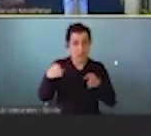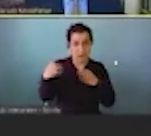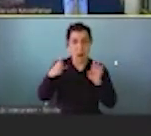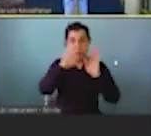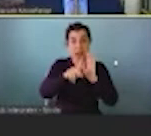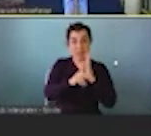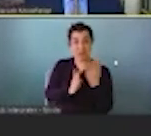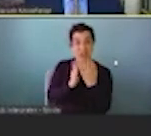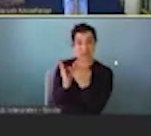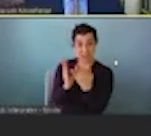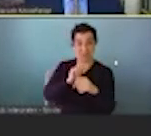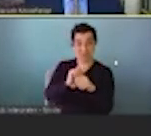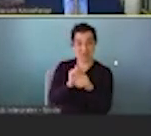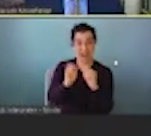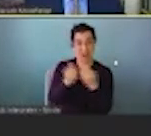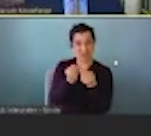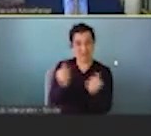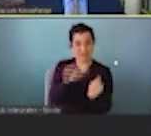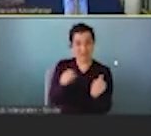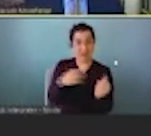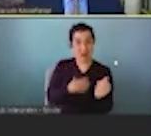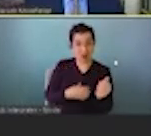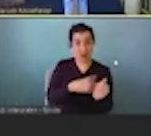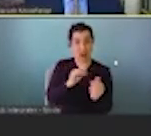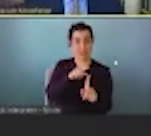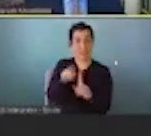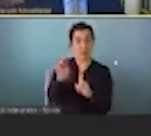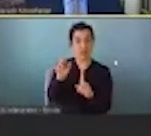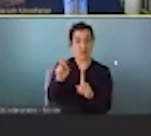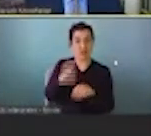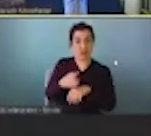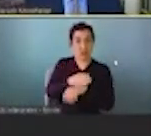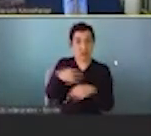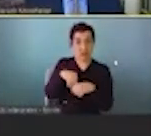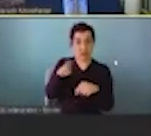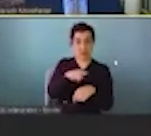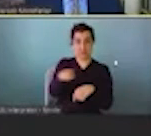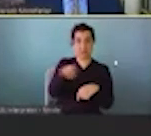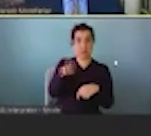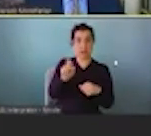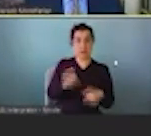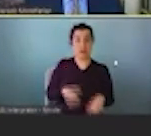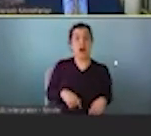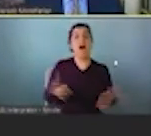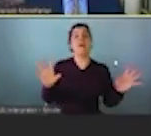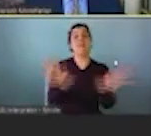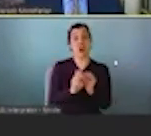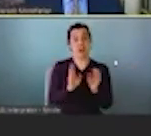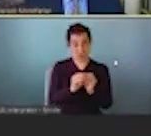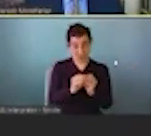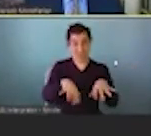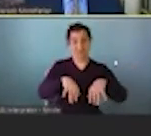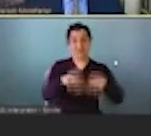address hunger and nutrition in the United States. And so by the time they got to the conference, they had, you know,